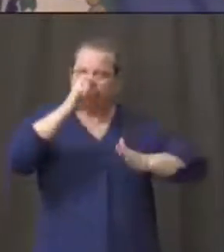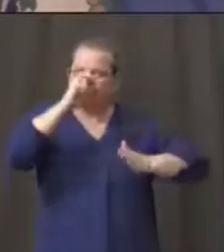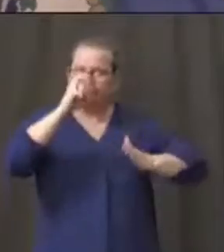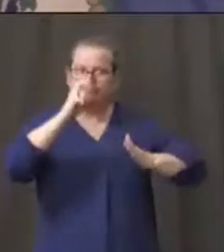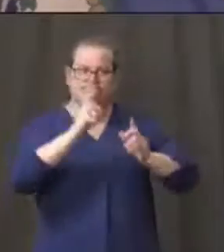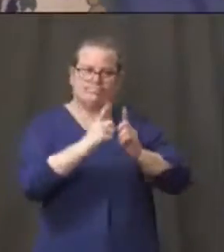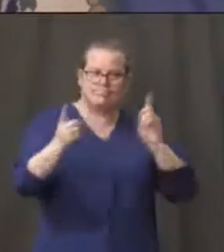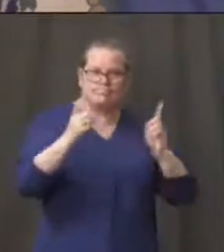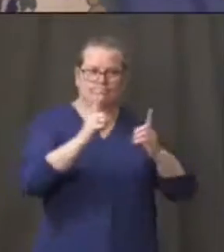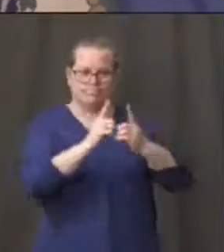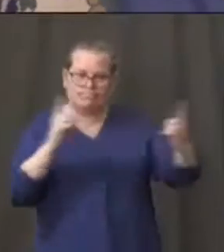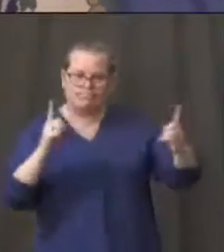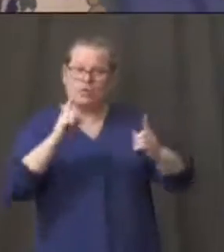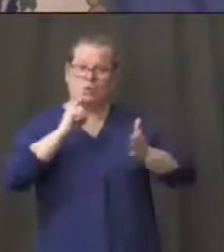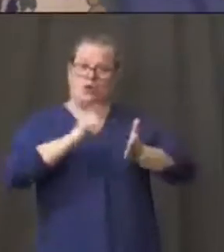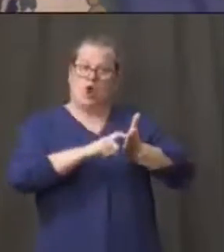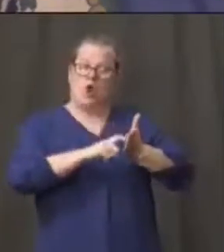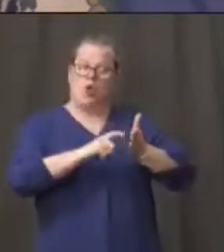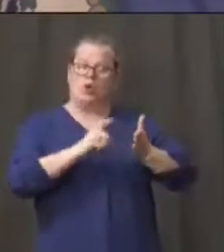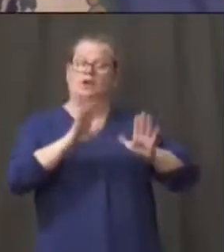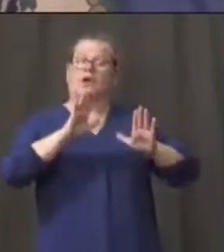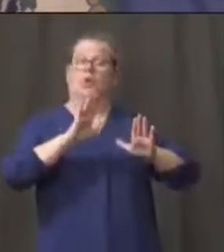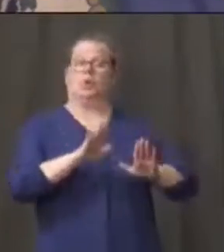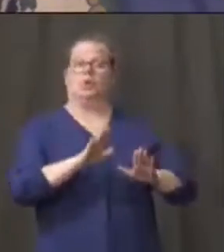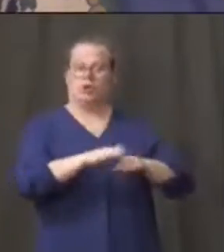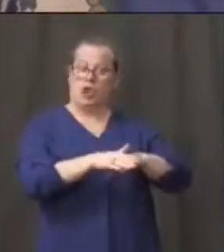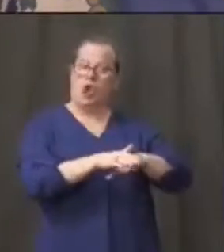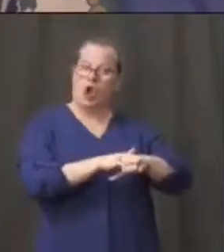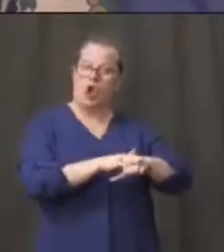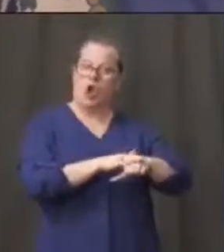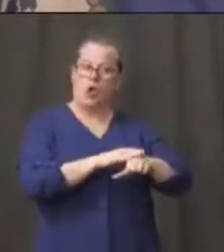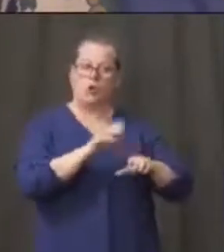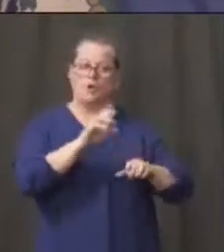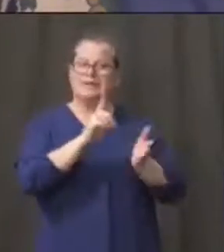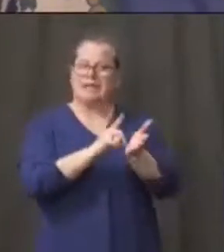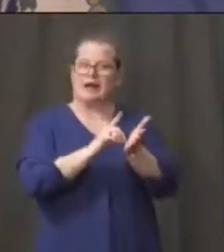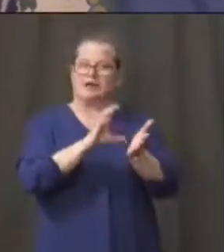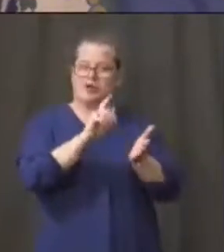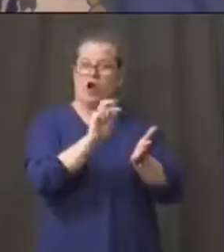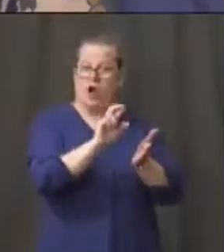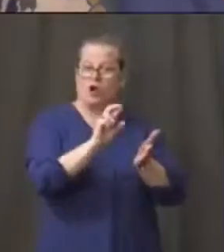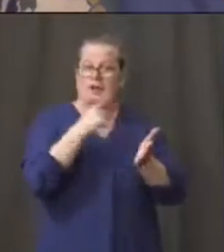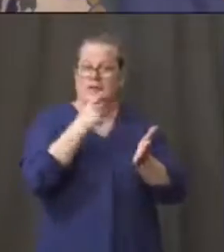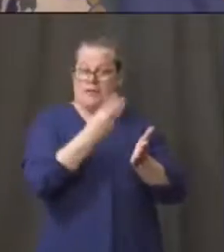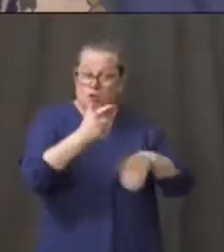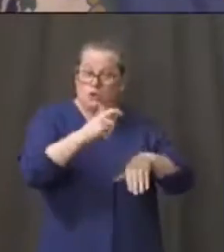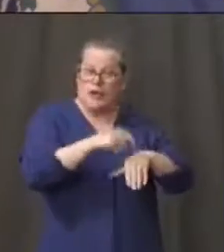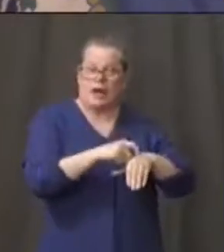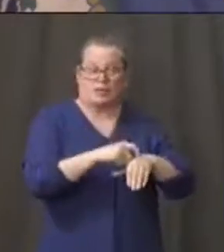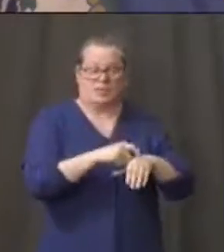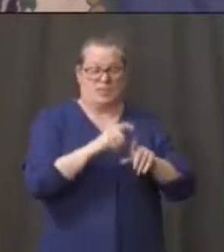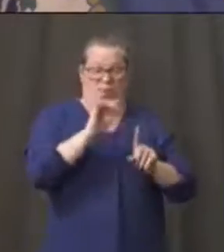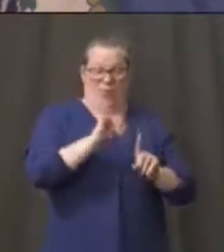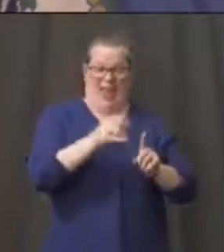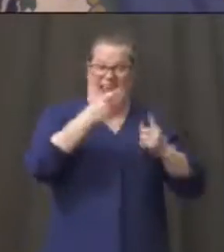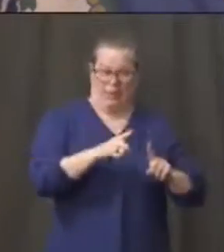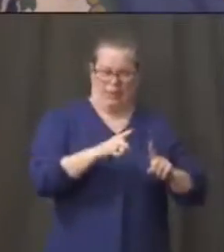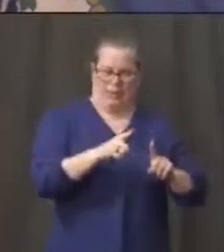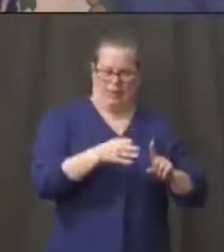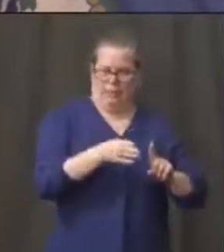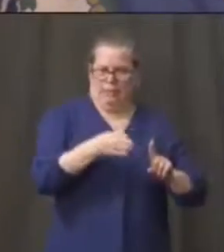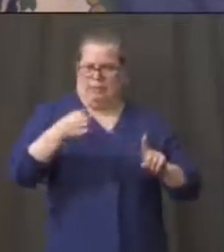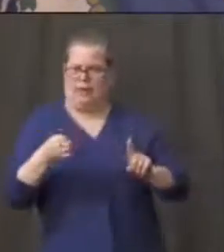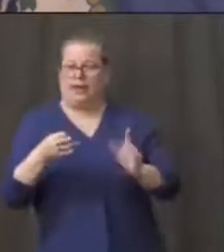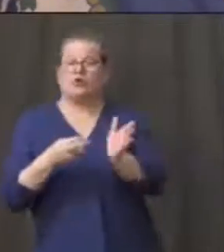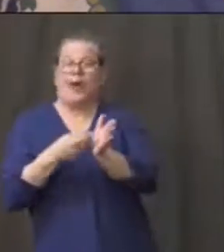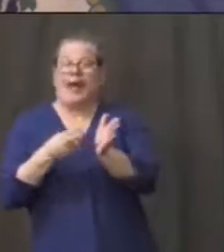that we thought at this point New Haven County would have been hit harder and thank God due to the social distancing we've got